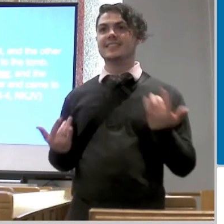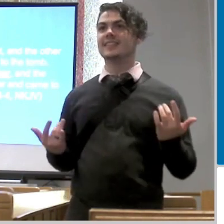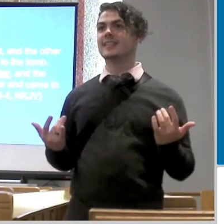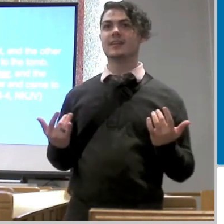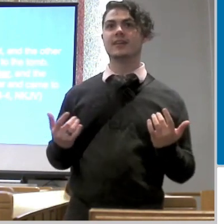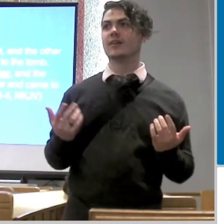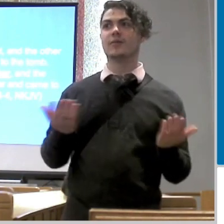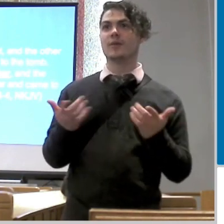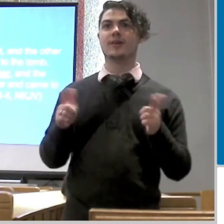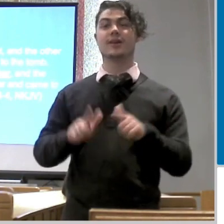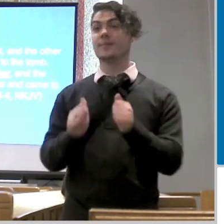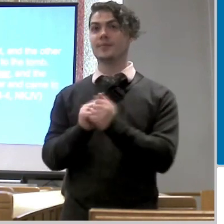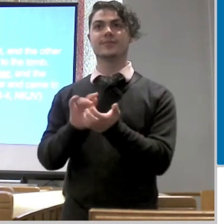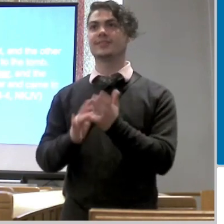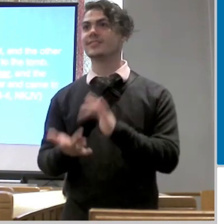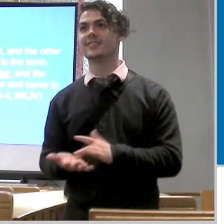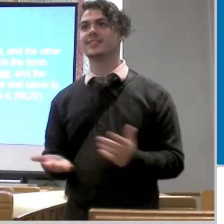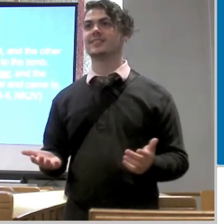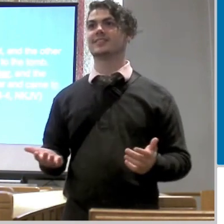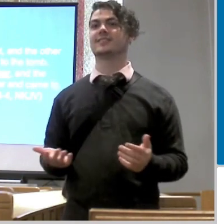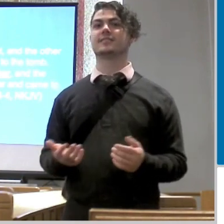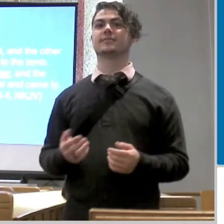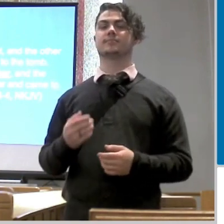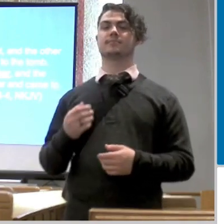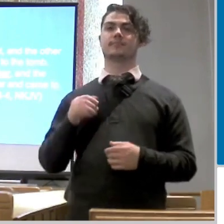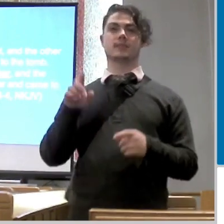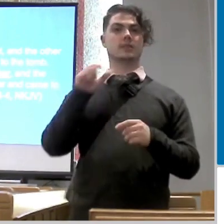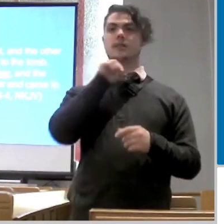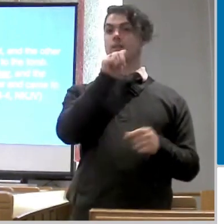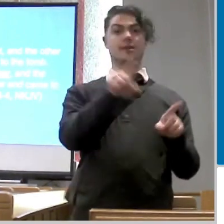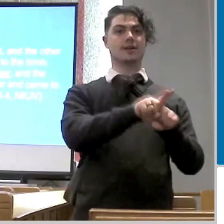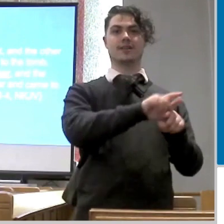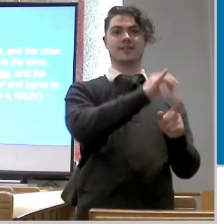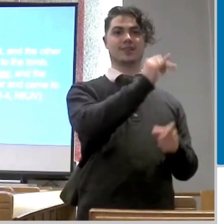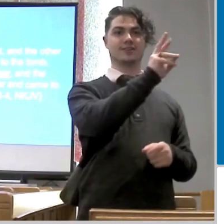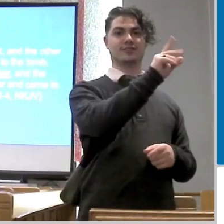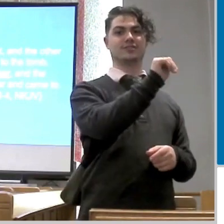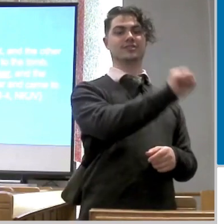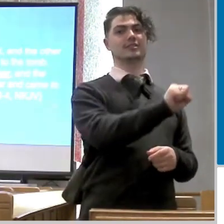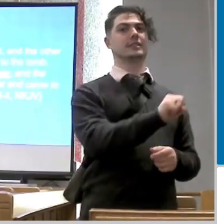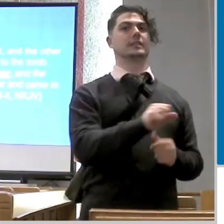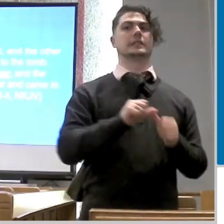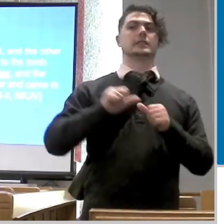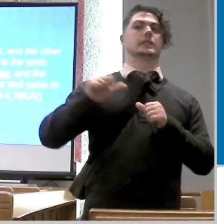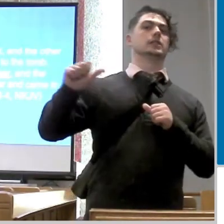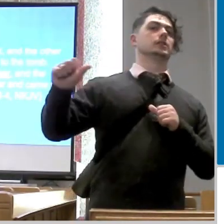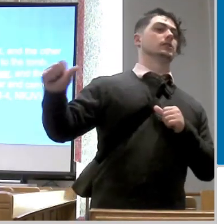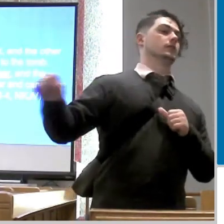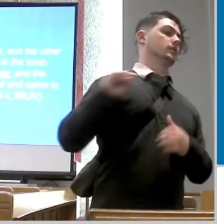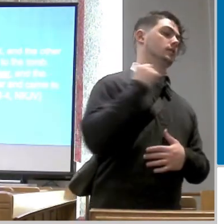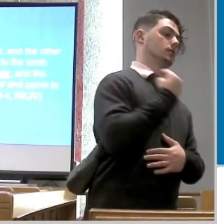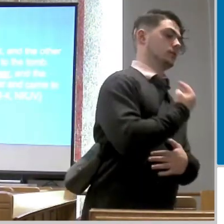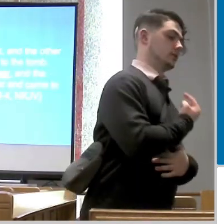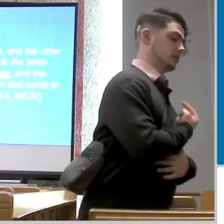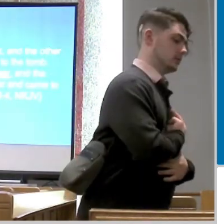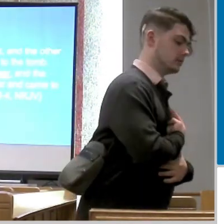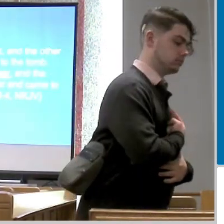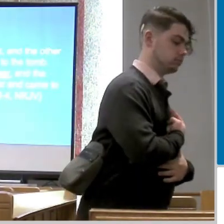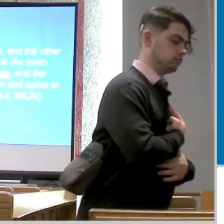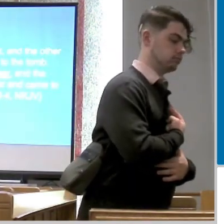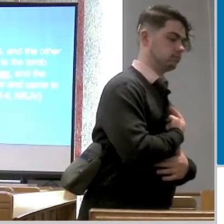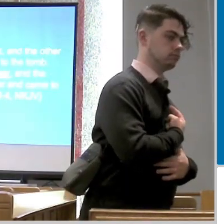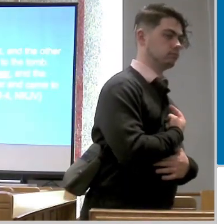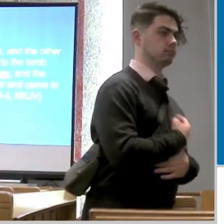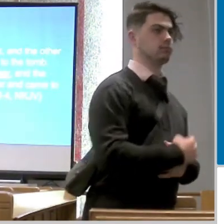jesus right he did not distance himself he did not bury himself he did not isolate himself he's still thinking about christ despite